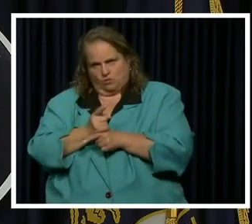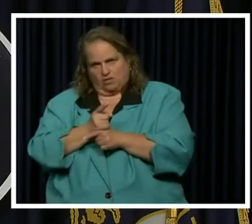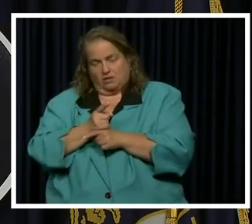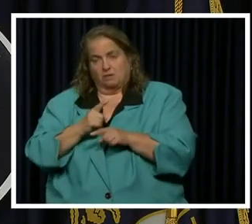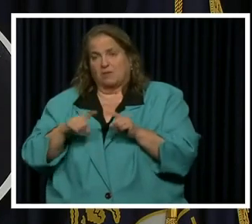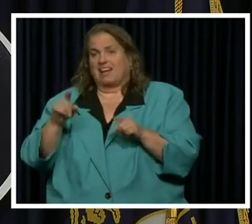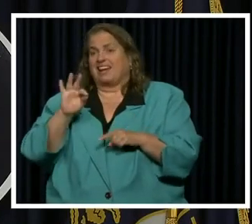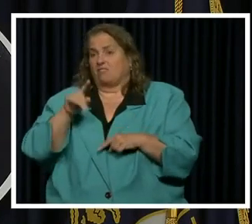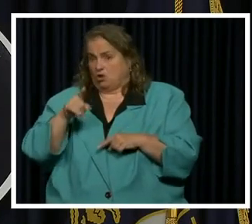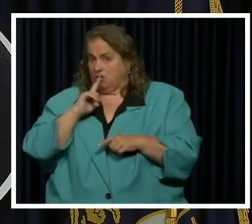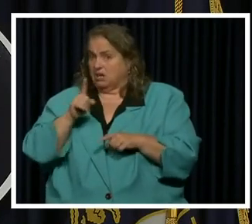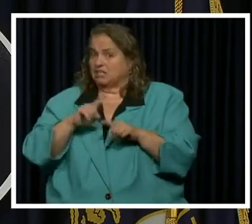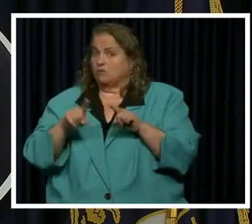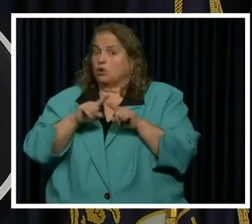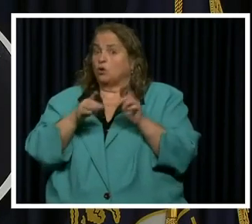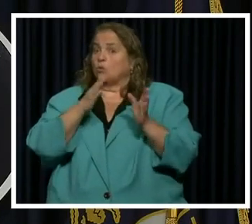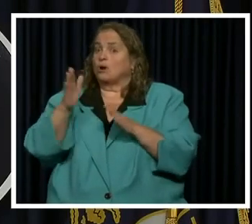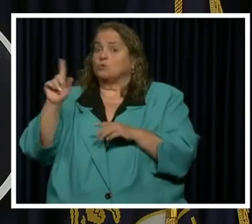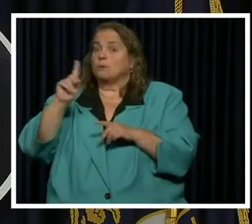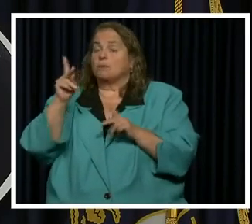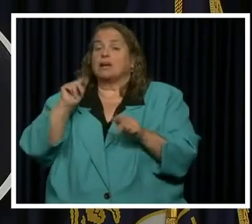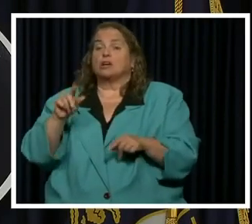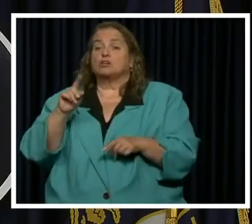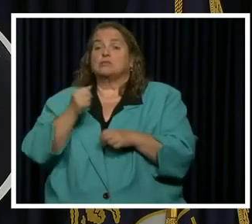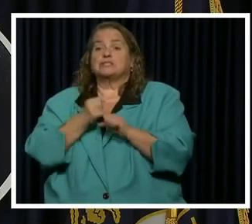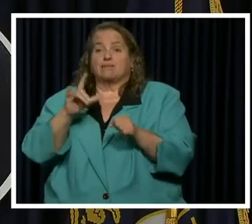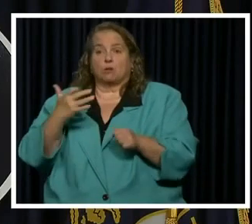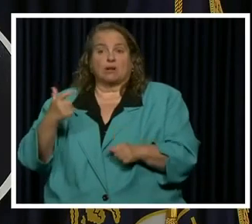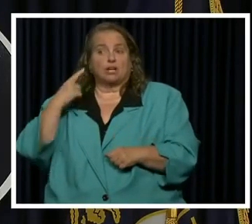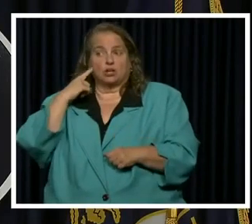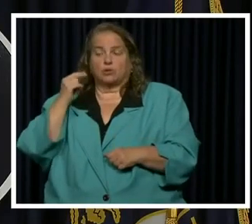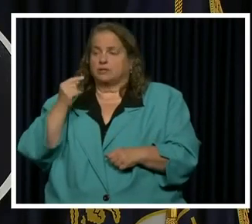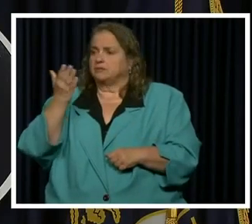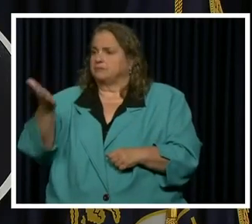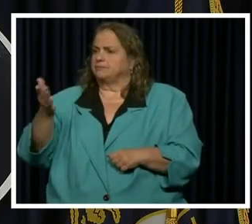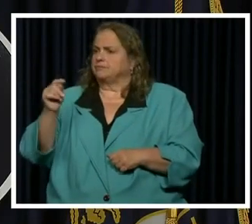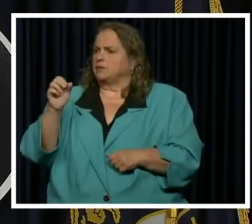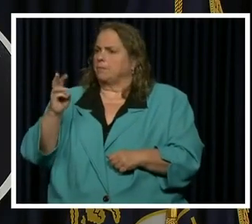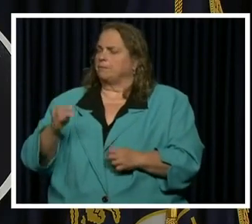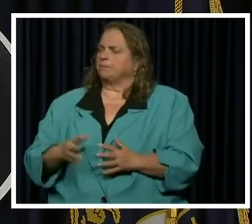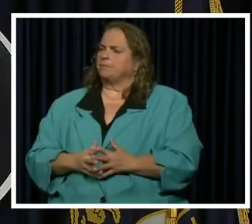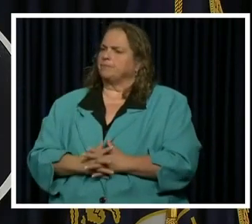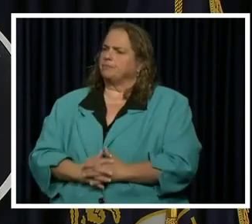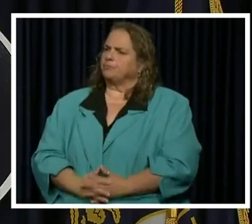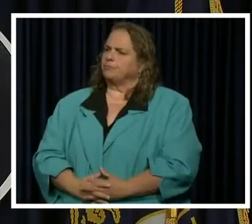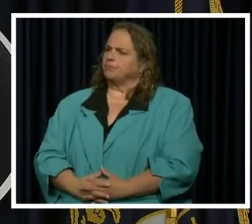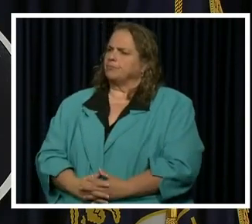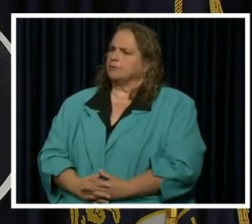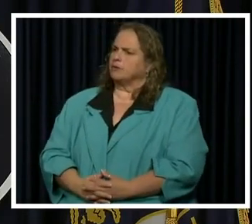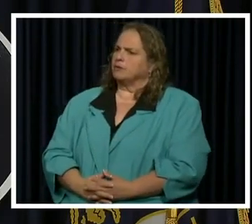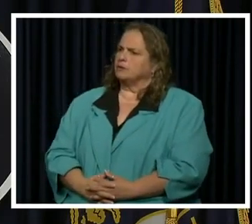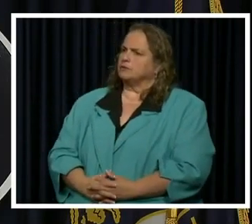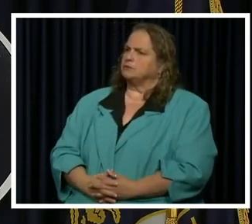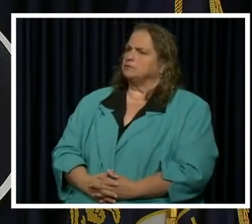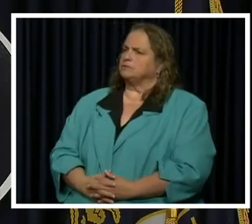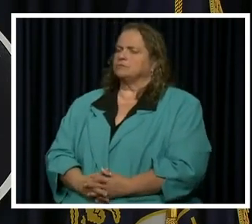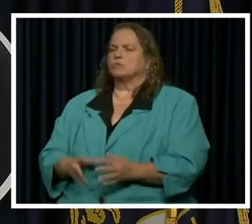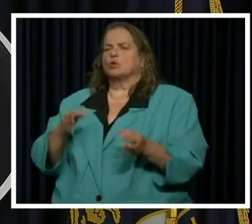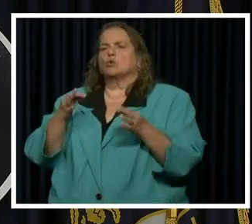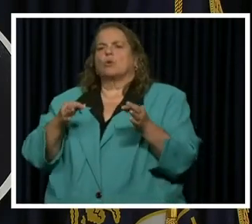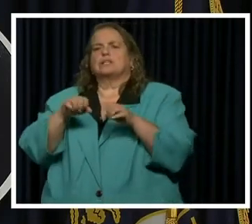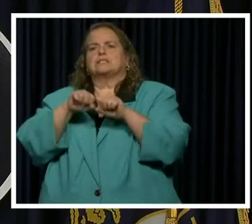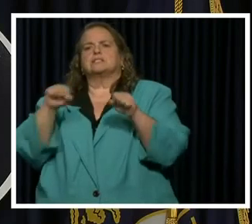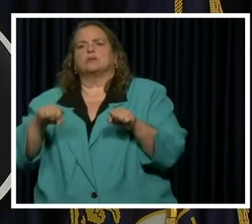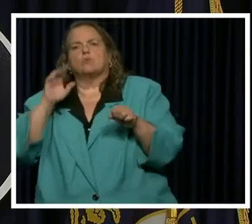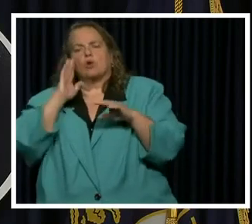But if there are methods out there where people can do it safely, we want to hear about them. Tom. court system will be opening up shortly. The